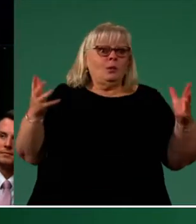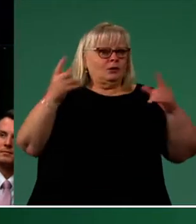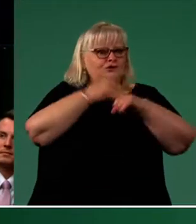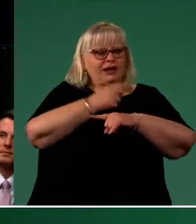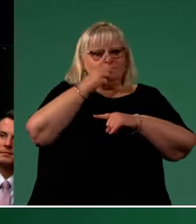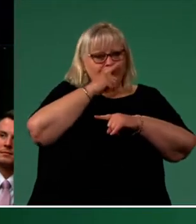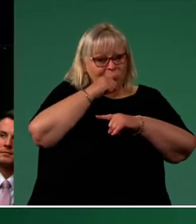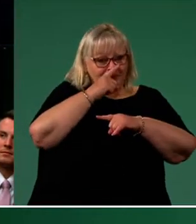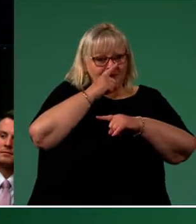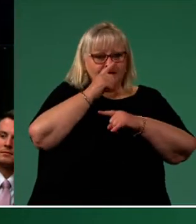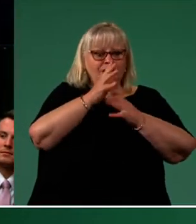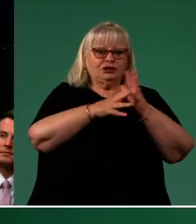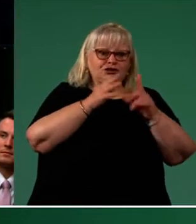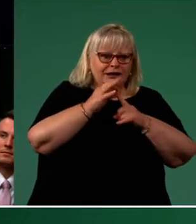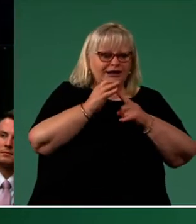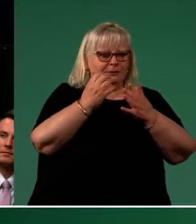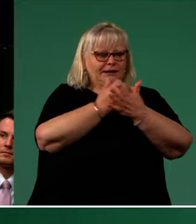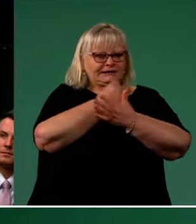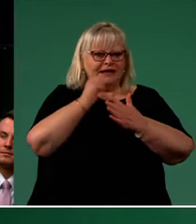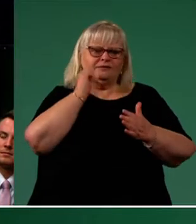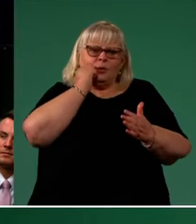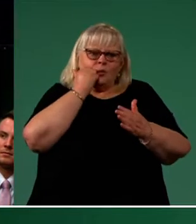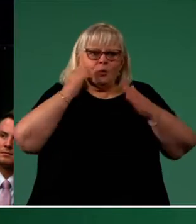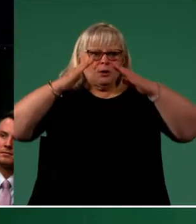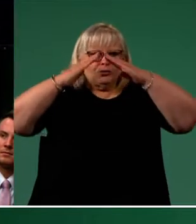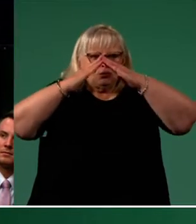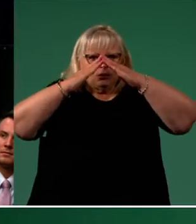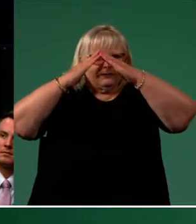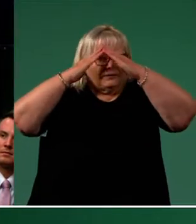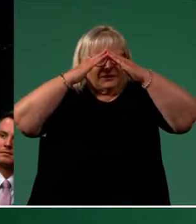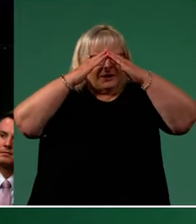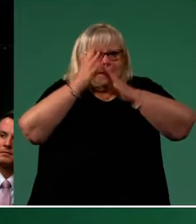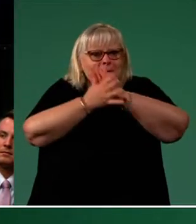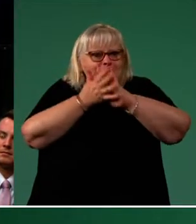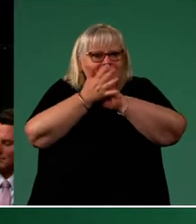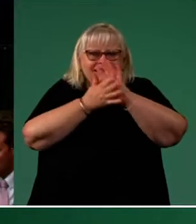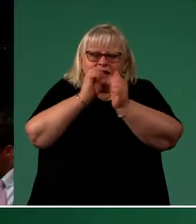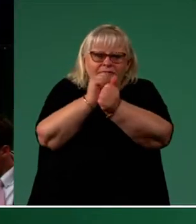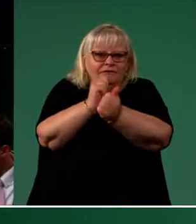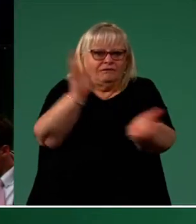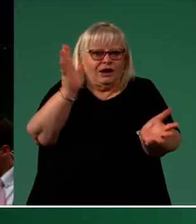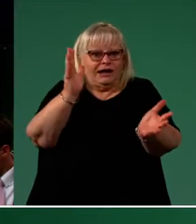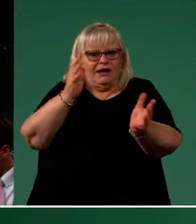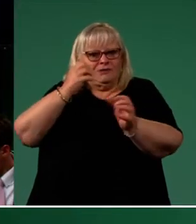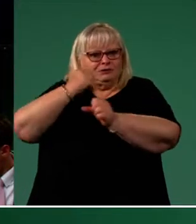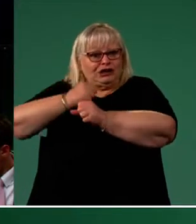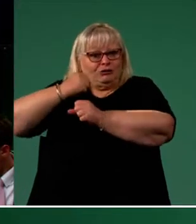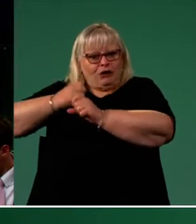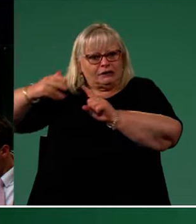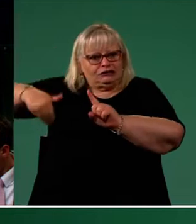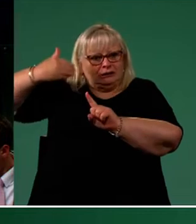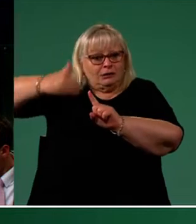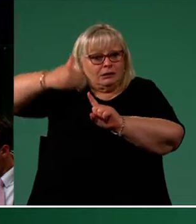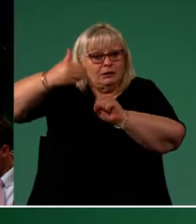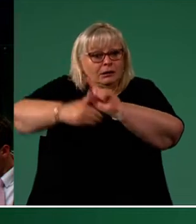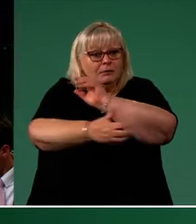A cheap, safe, warm roof over your head means just so much and can break the shackles of generational poverty and inequality